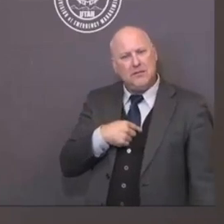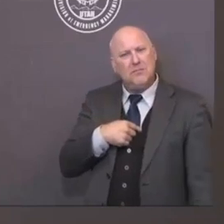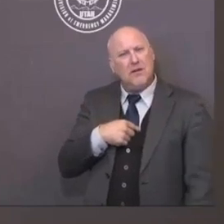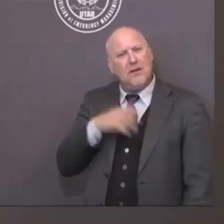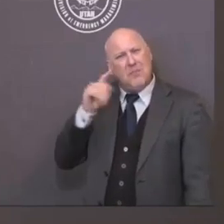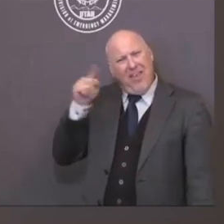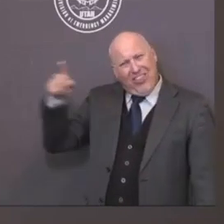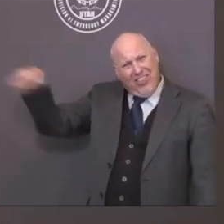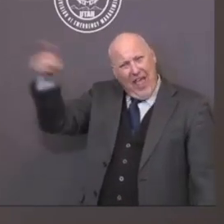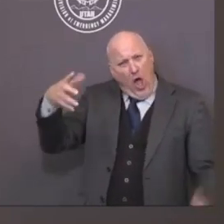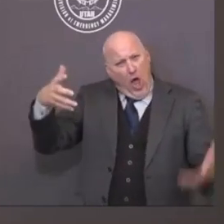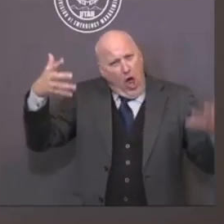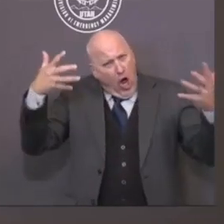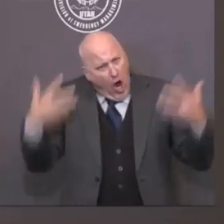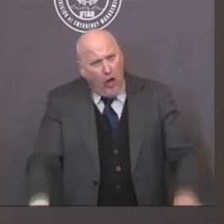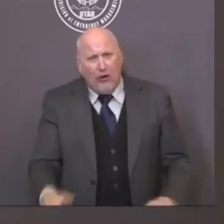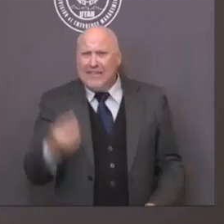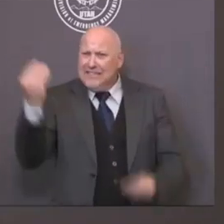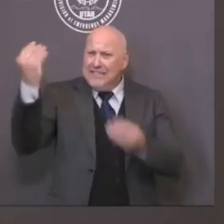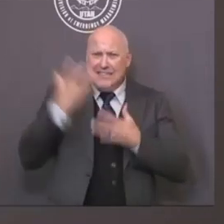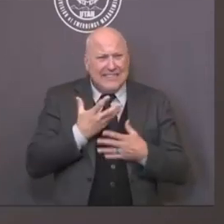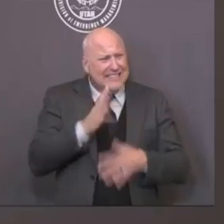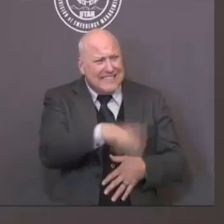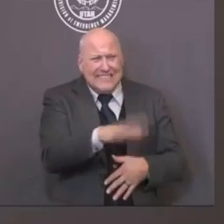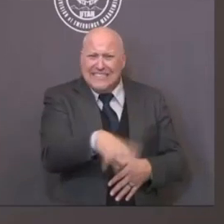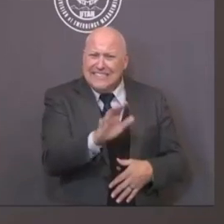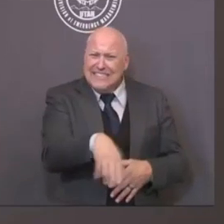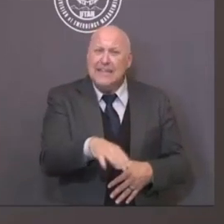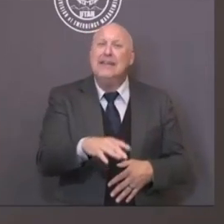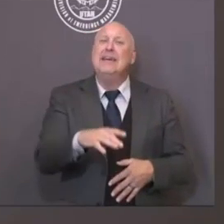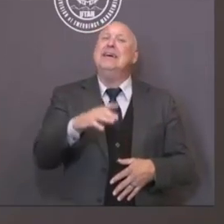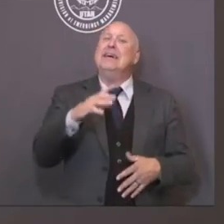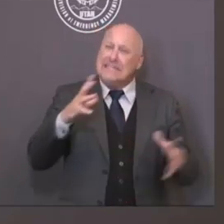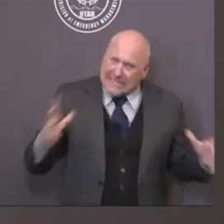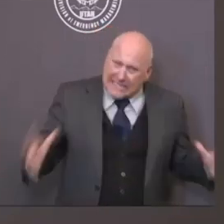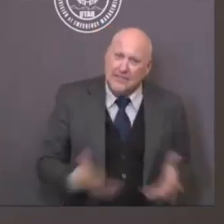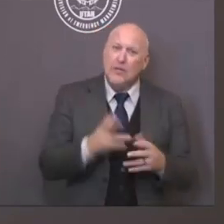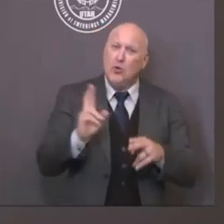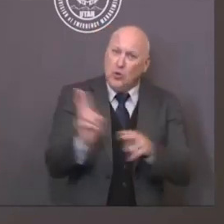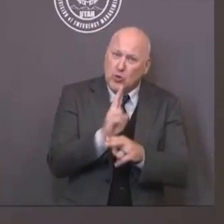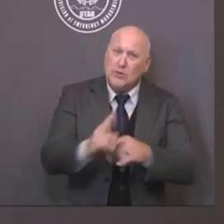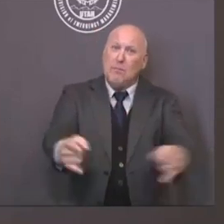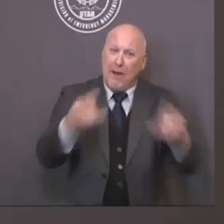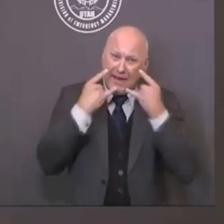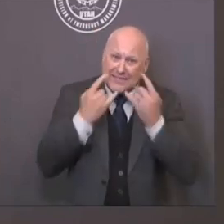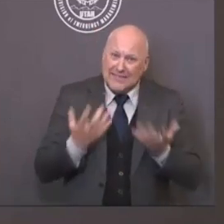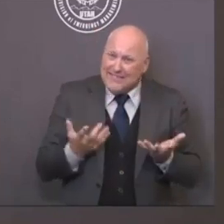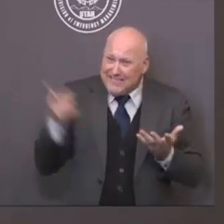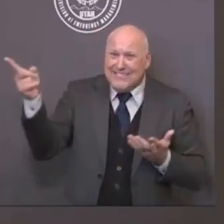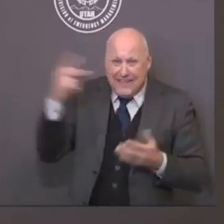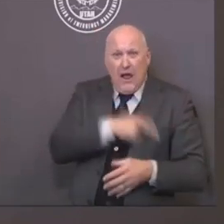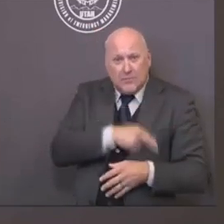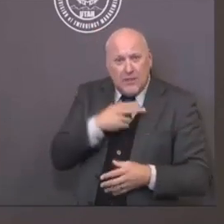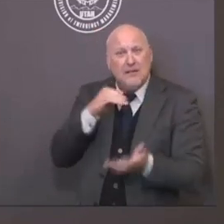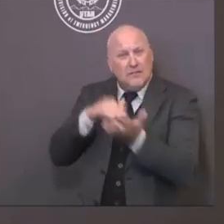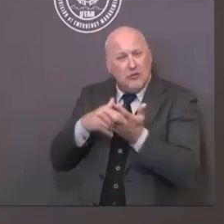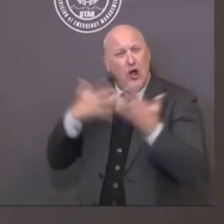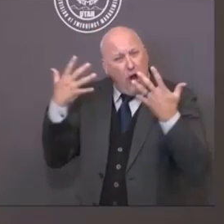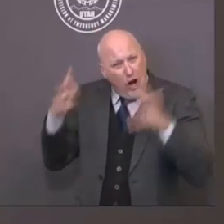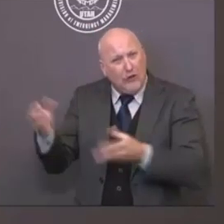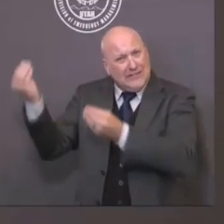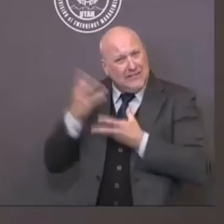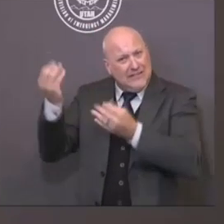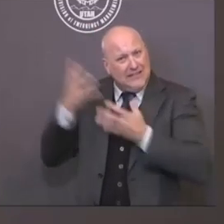And now we've had the business community come out and said we, too, as a business community at large, say we'd like to have people wear a